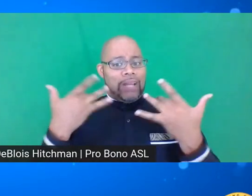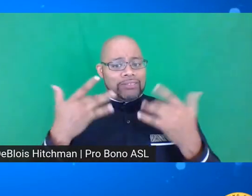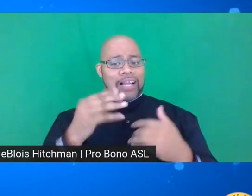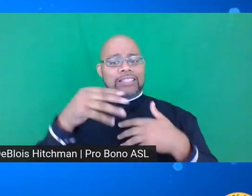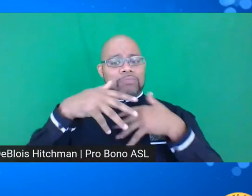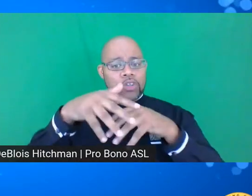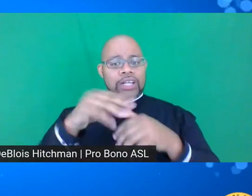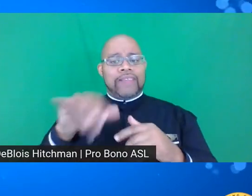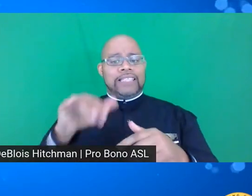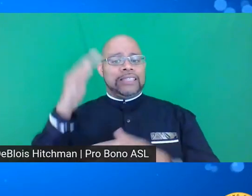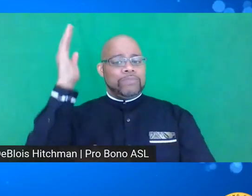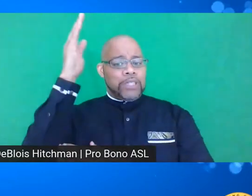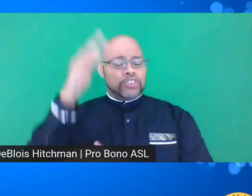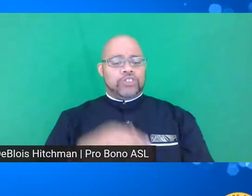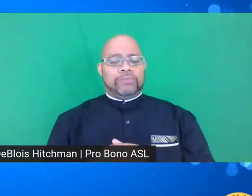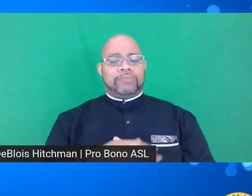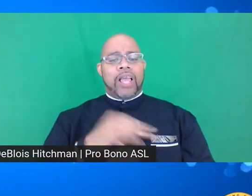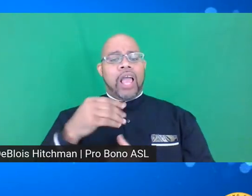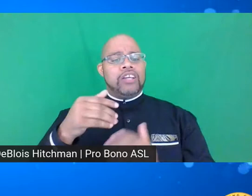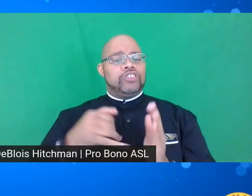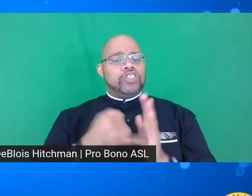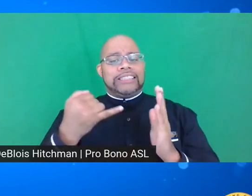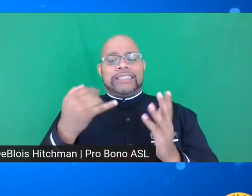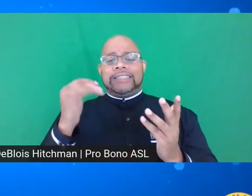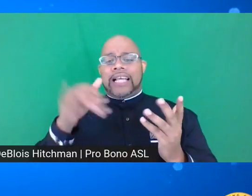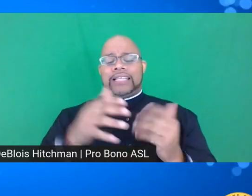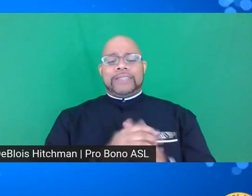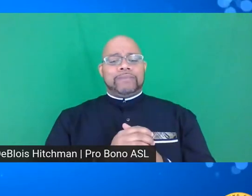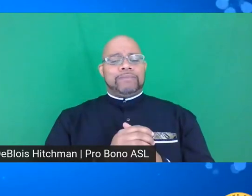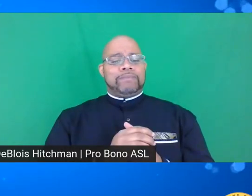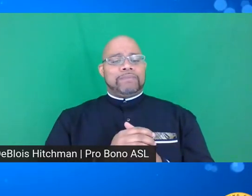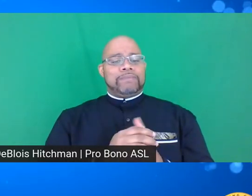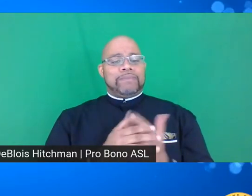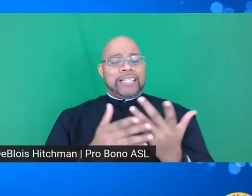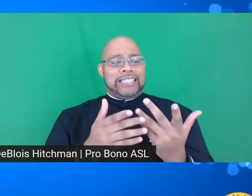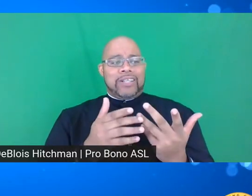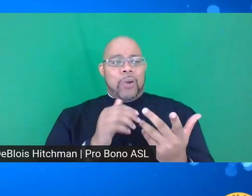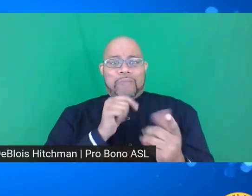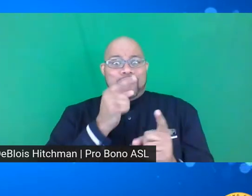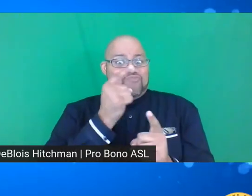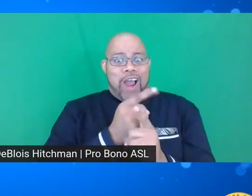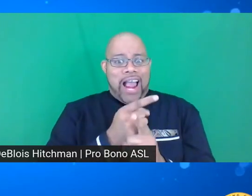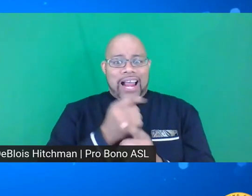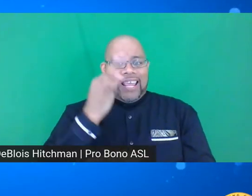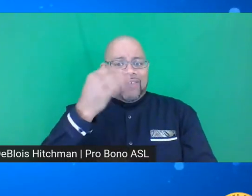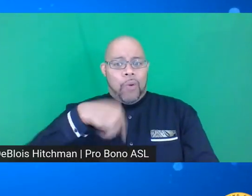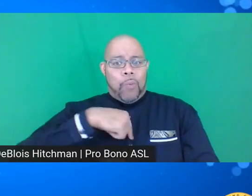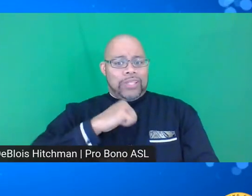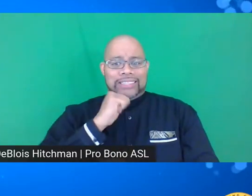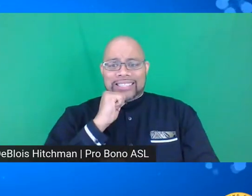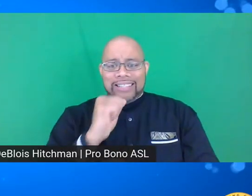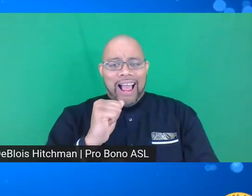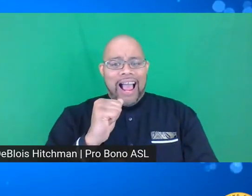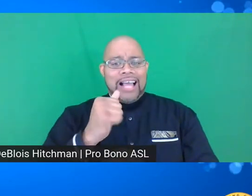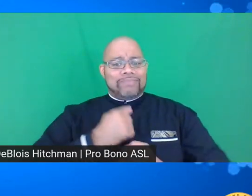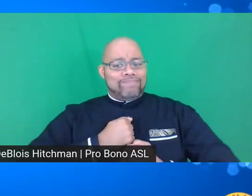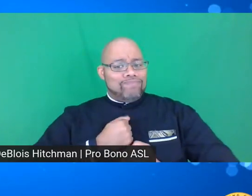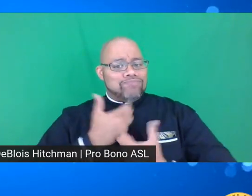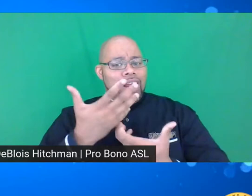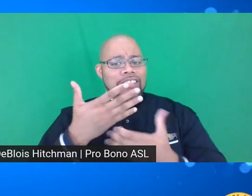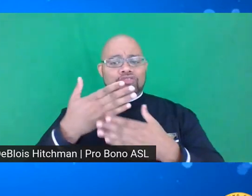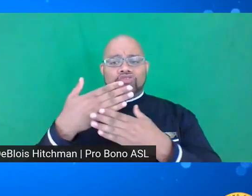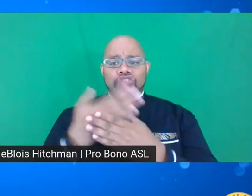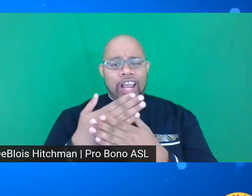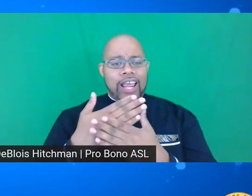speech. And it would just be not right of us if we did not express, share,